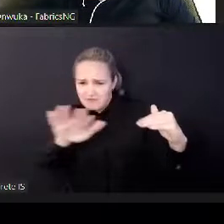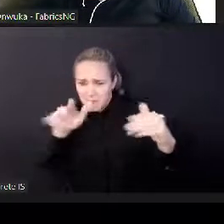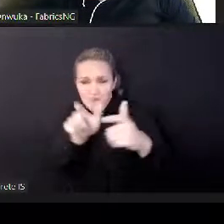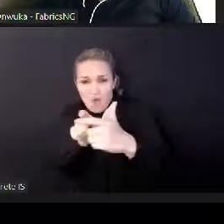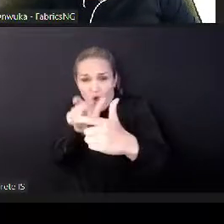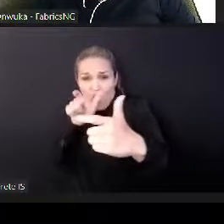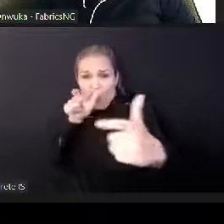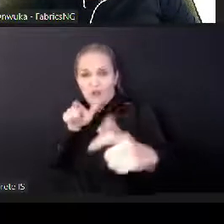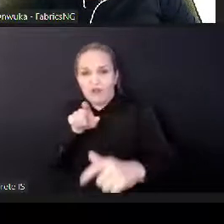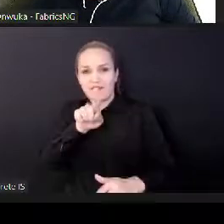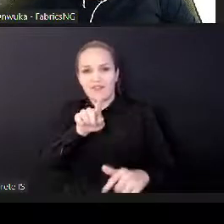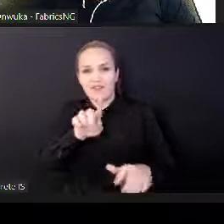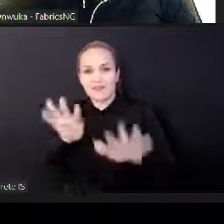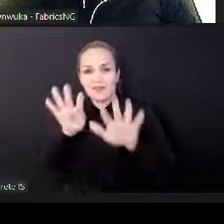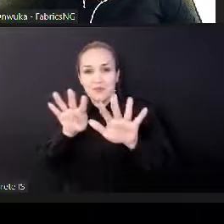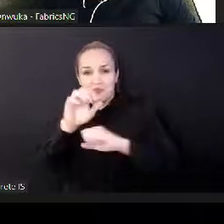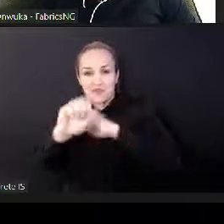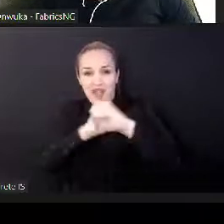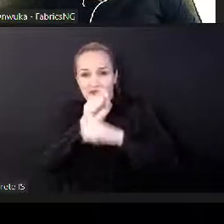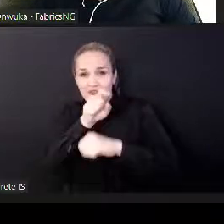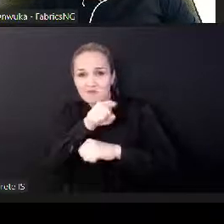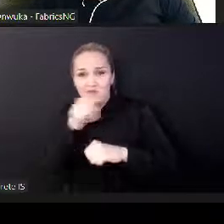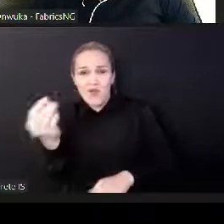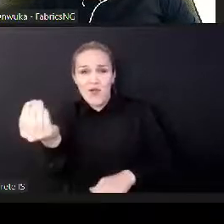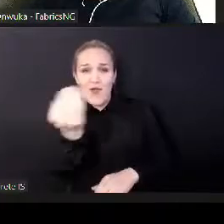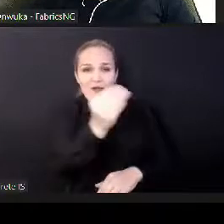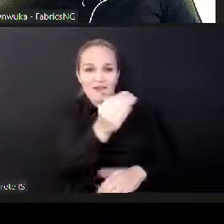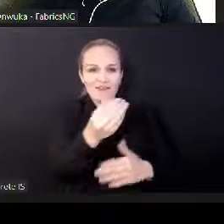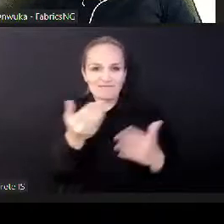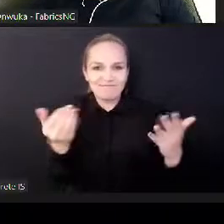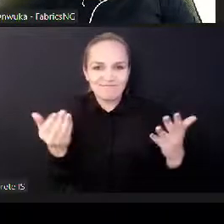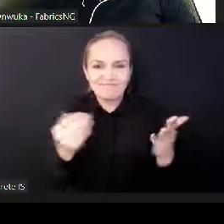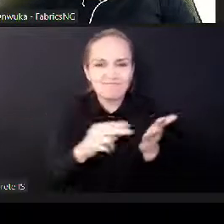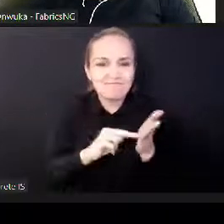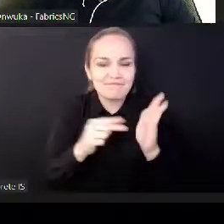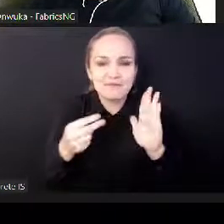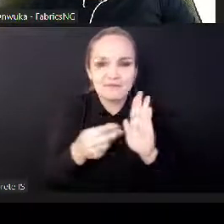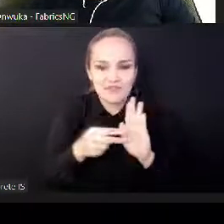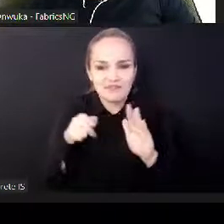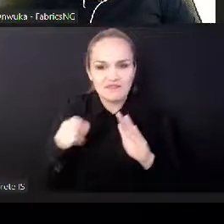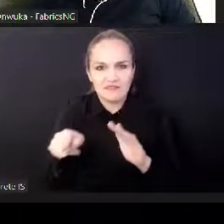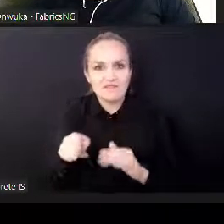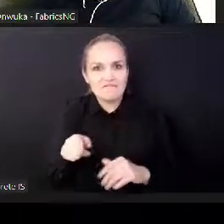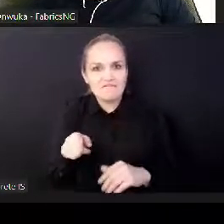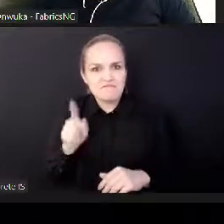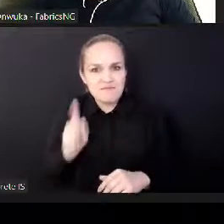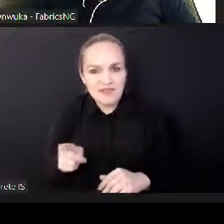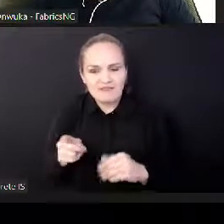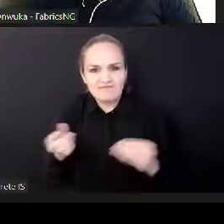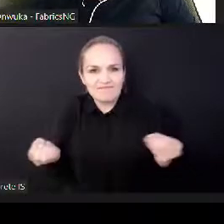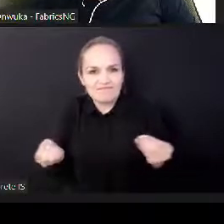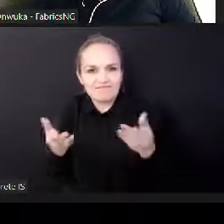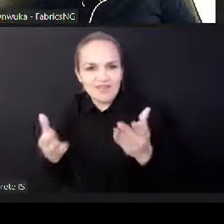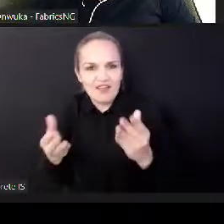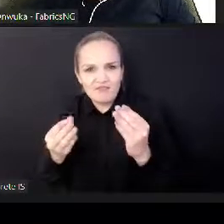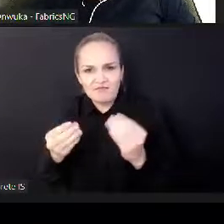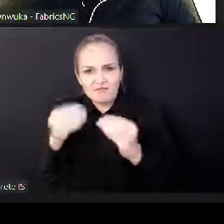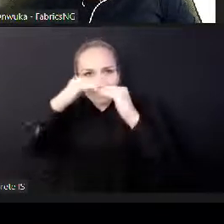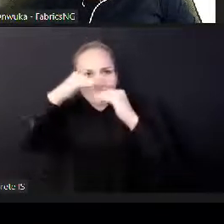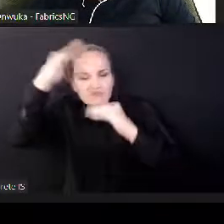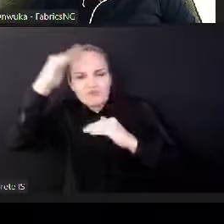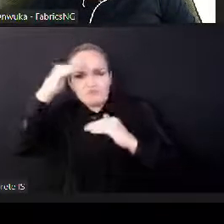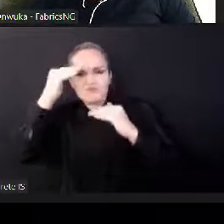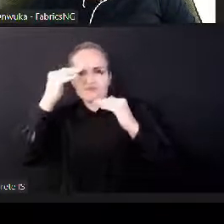experimental resources, tailored resources towards ventures that can be able to take small